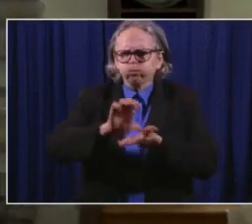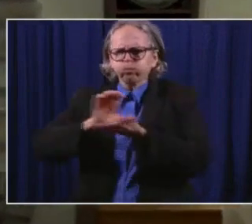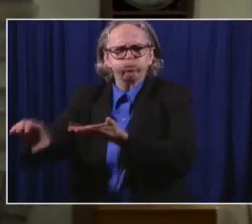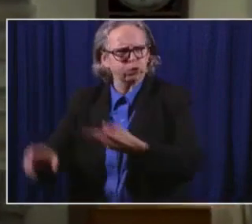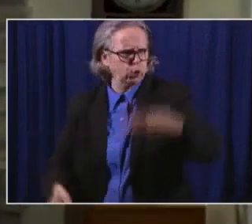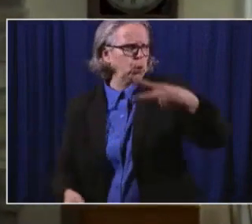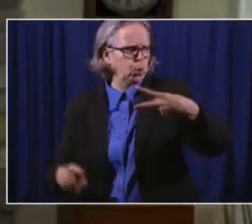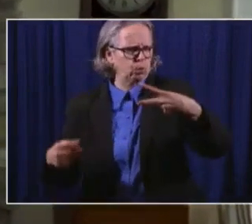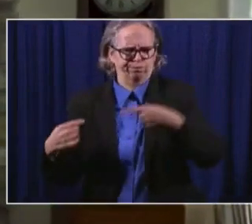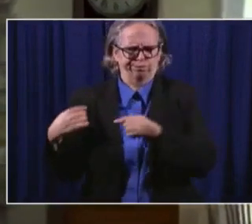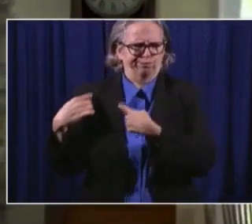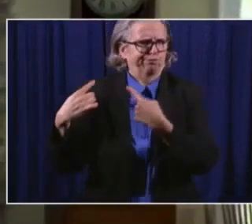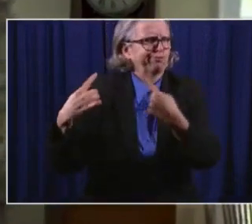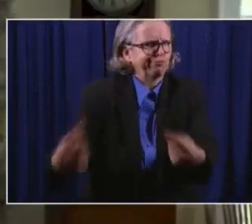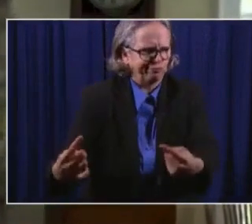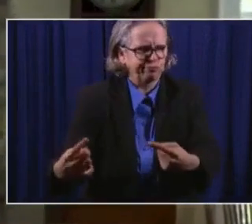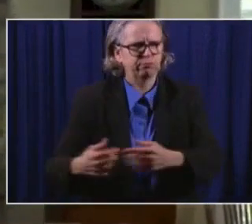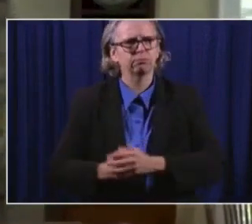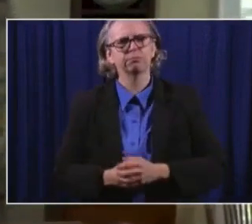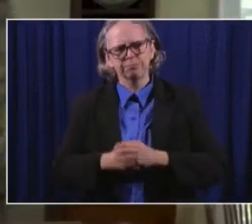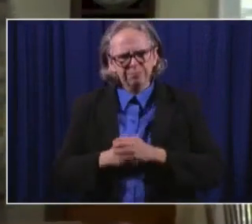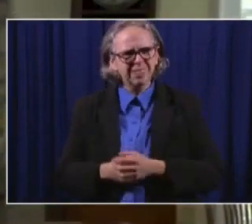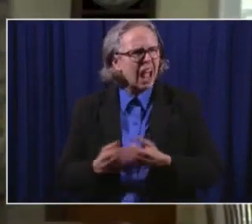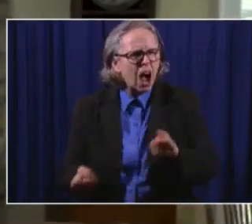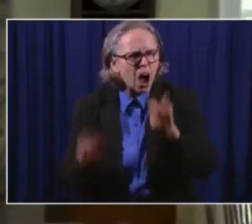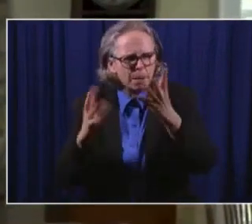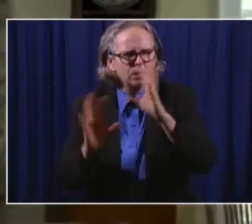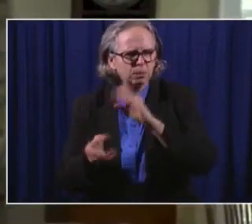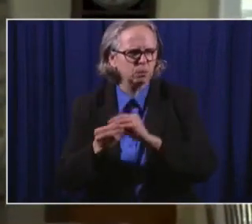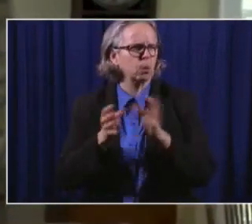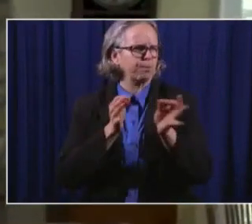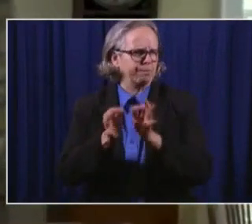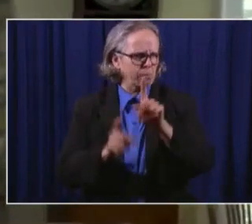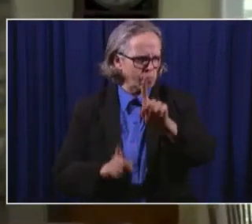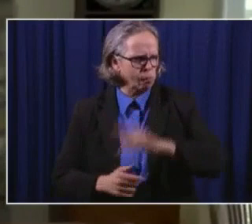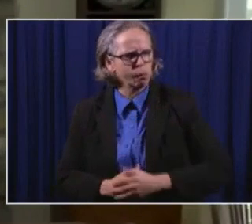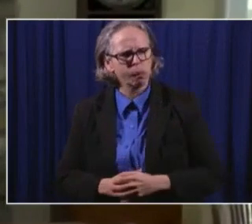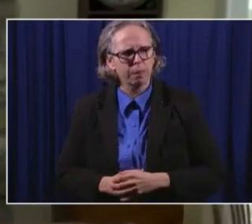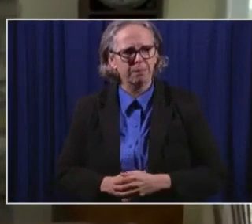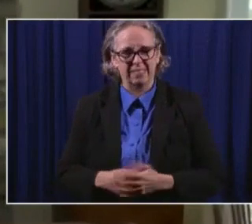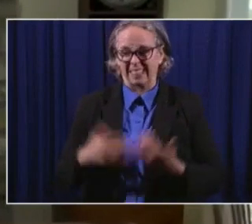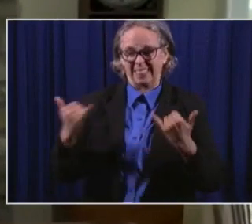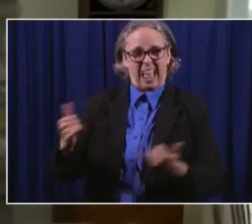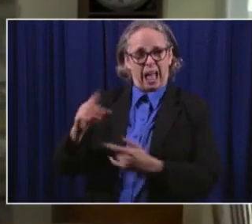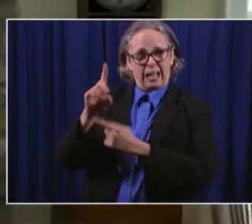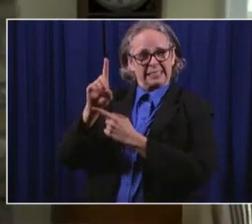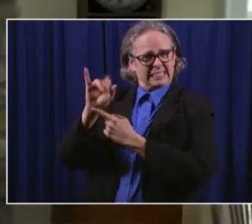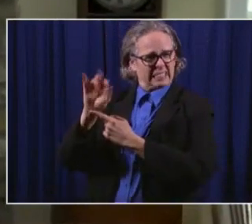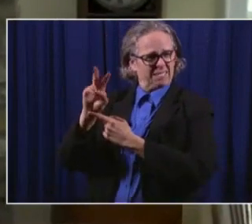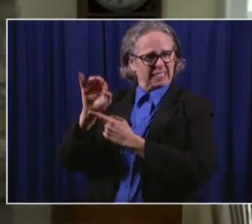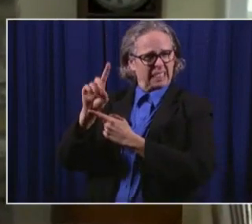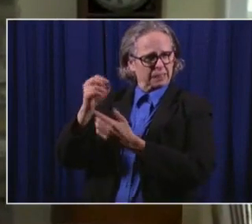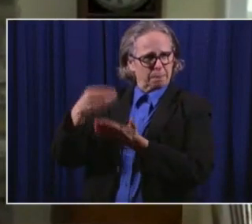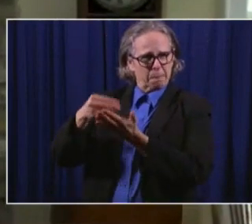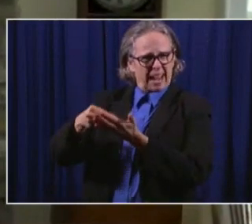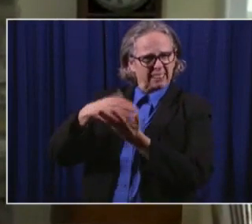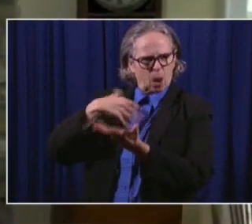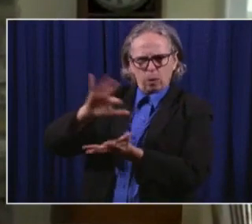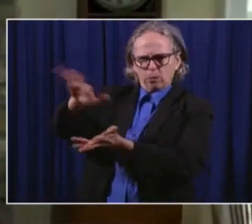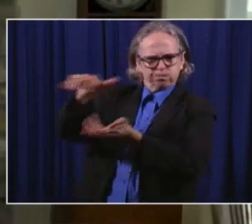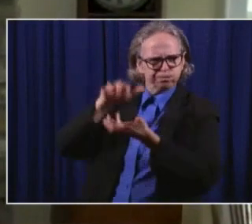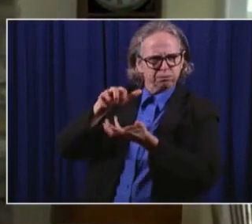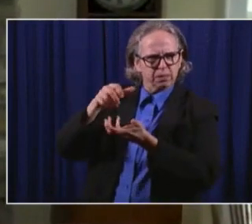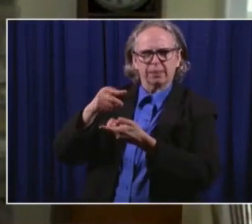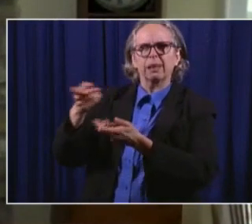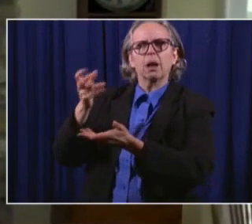Our current dividend that I'm asking the BWC Board of approve at